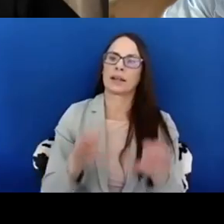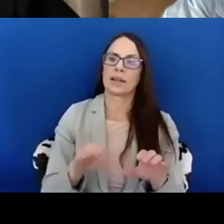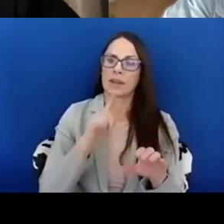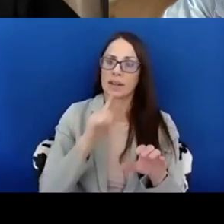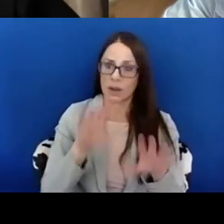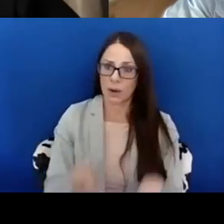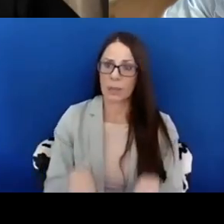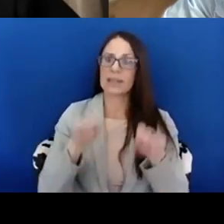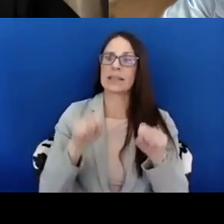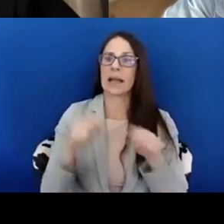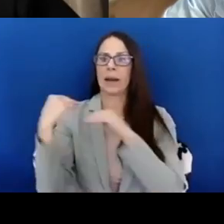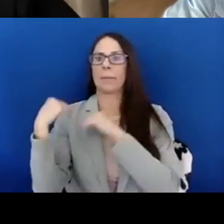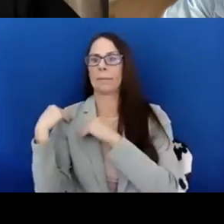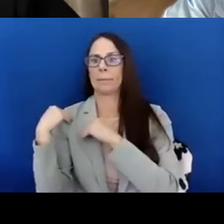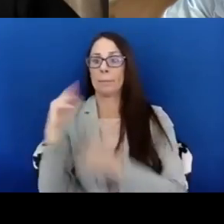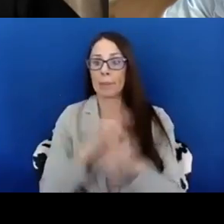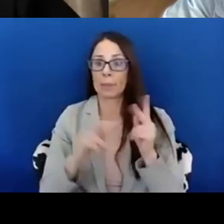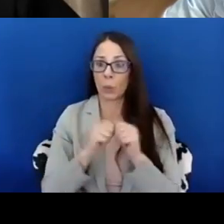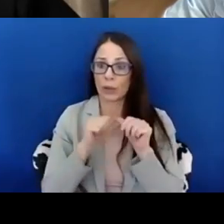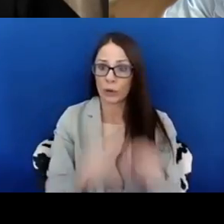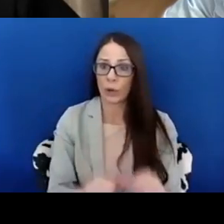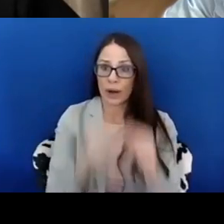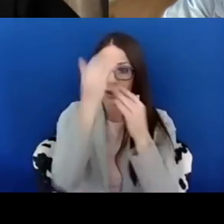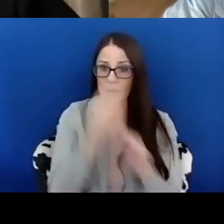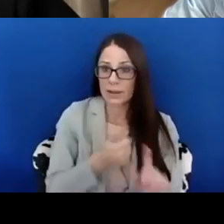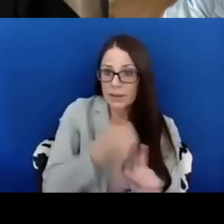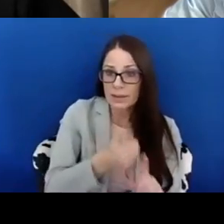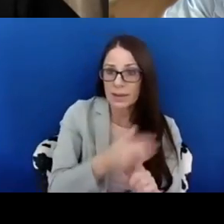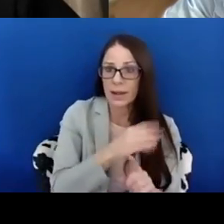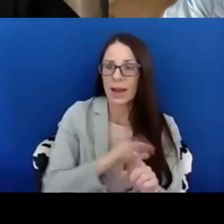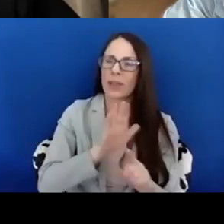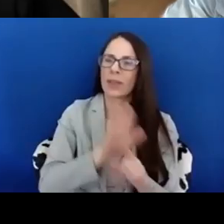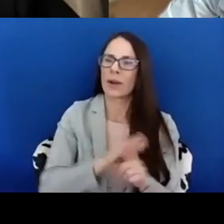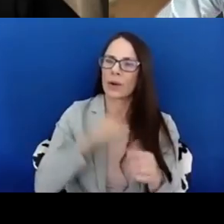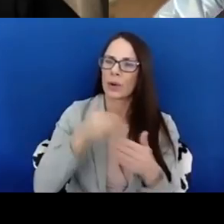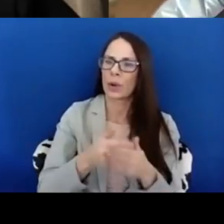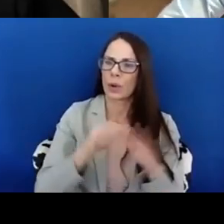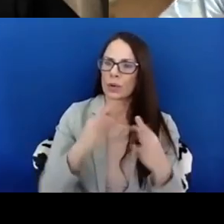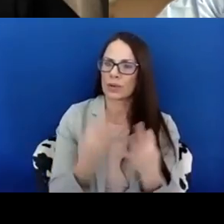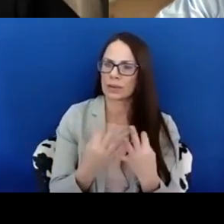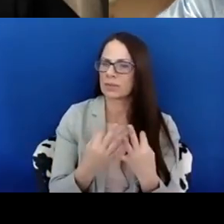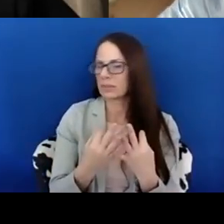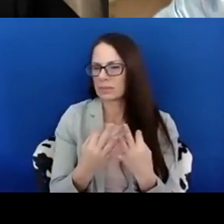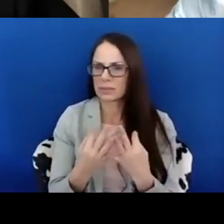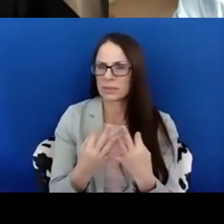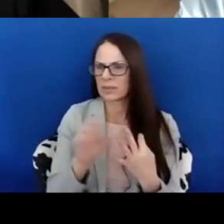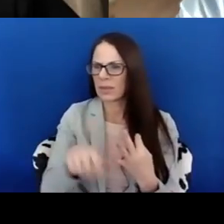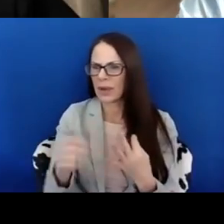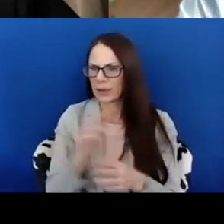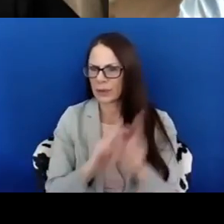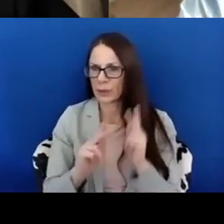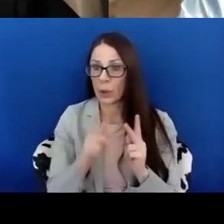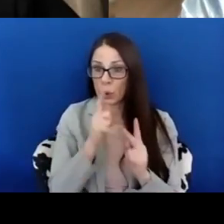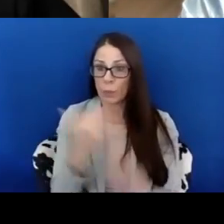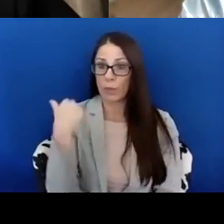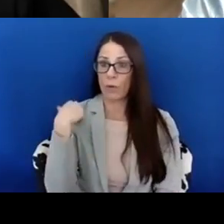both people with chronic illness themselves and their close others that were previously dealt